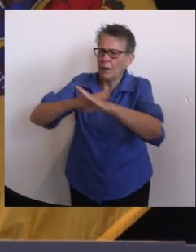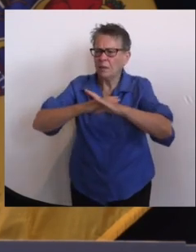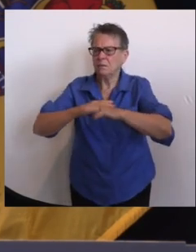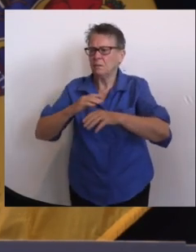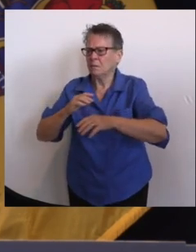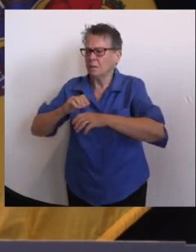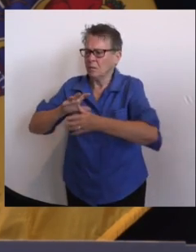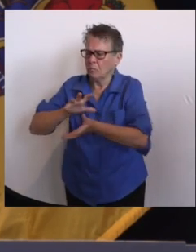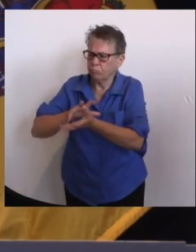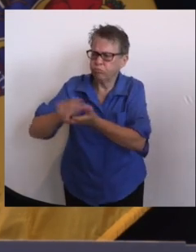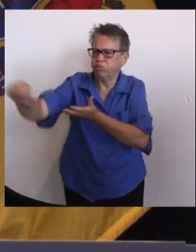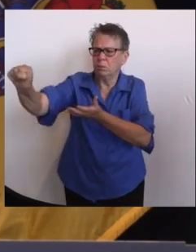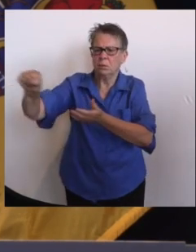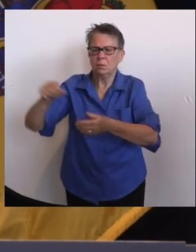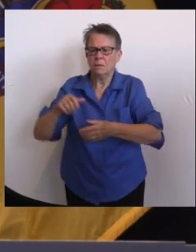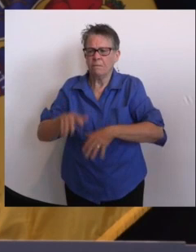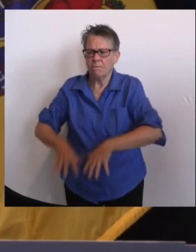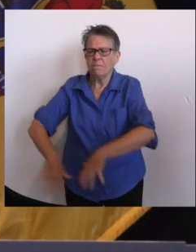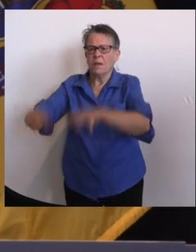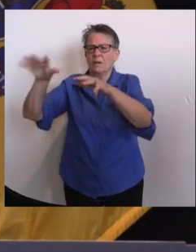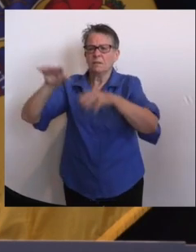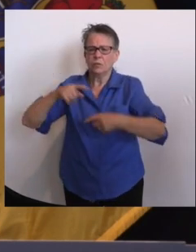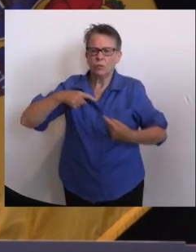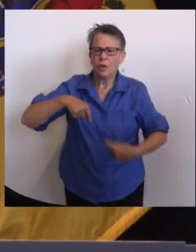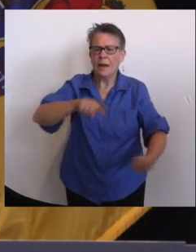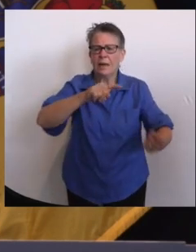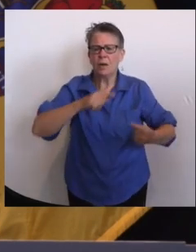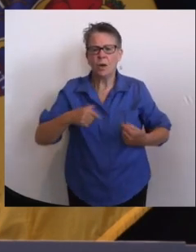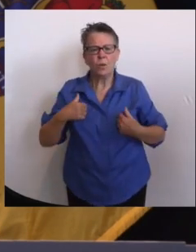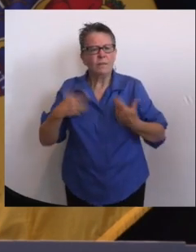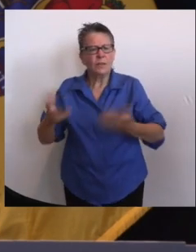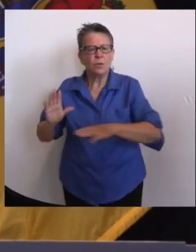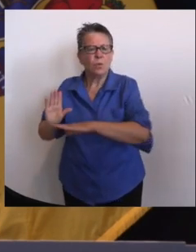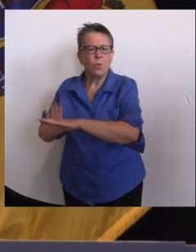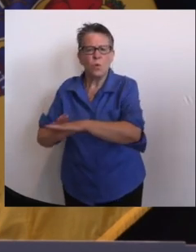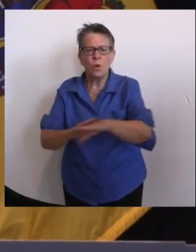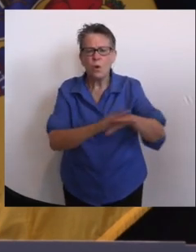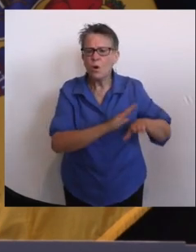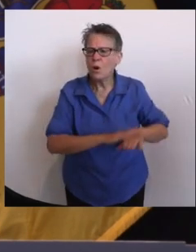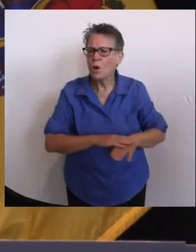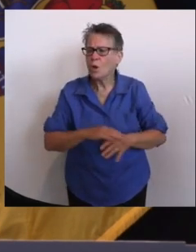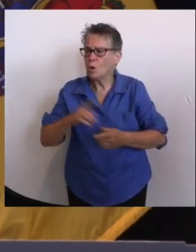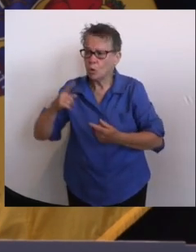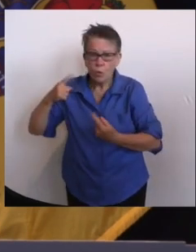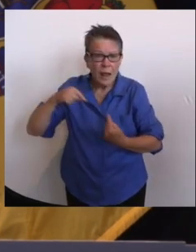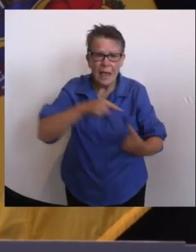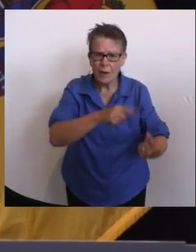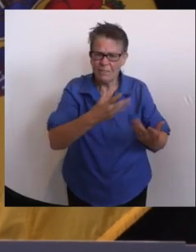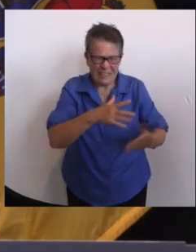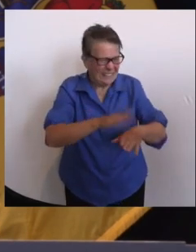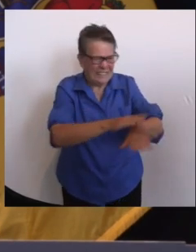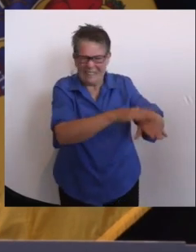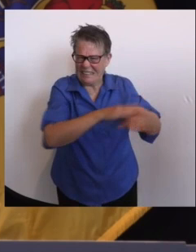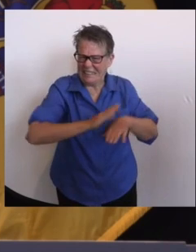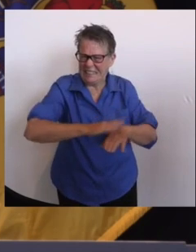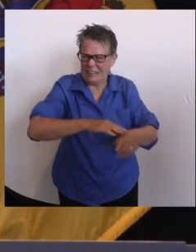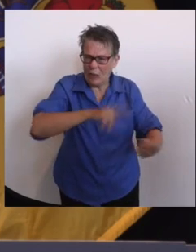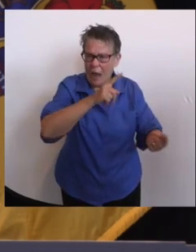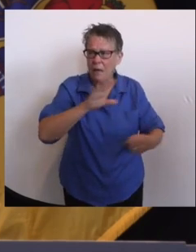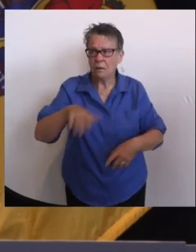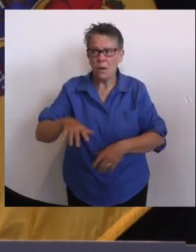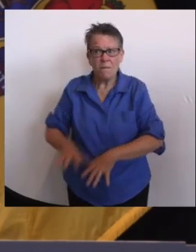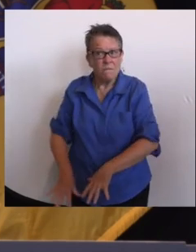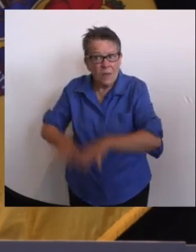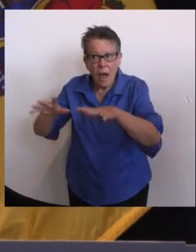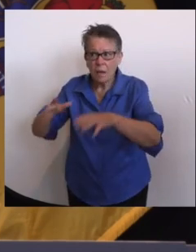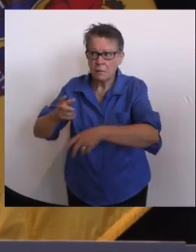We shouted out tornado warnings, flood warnings, and they came out with early and with a regular rhythm.